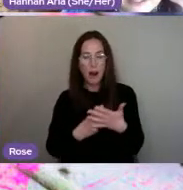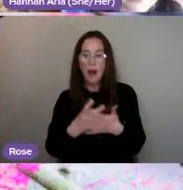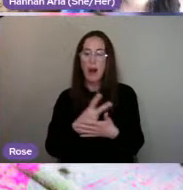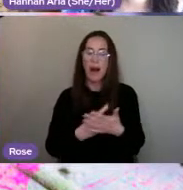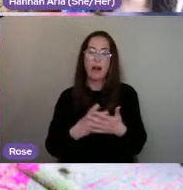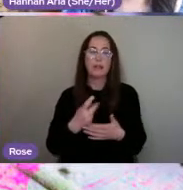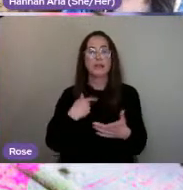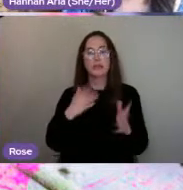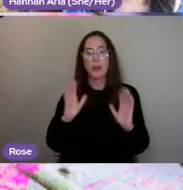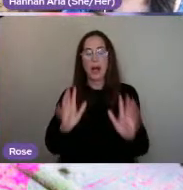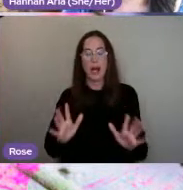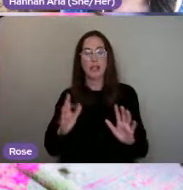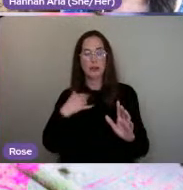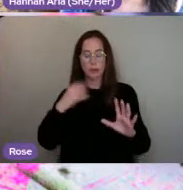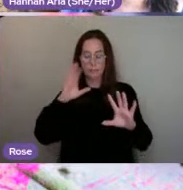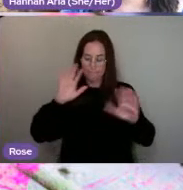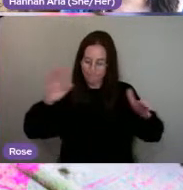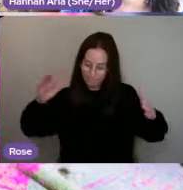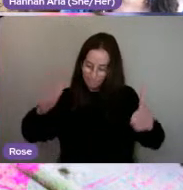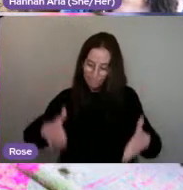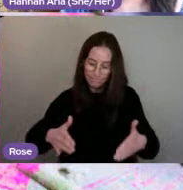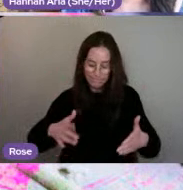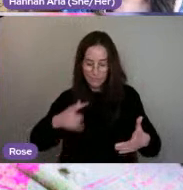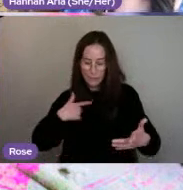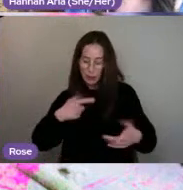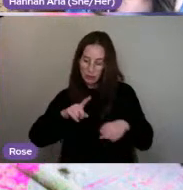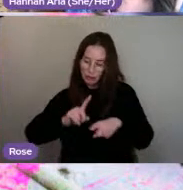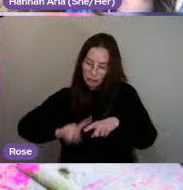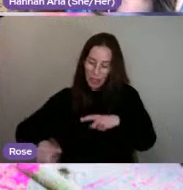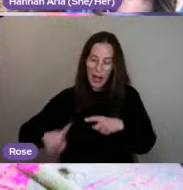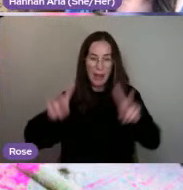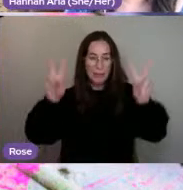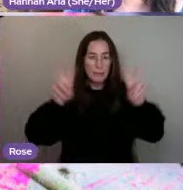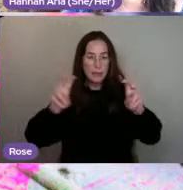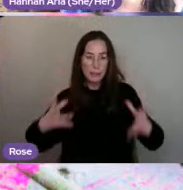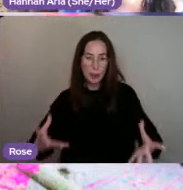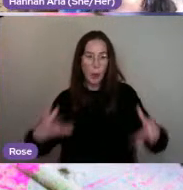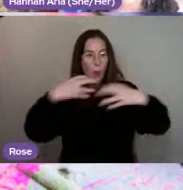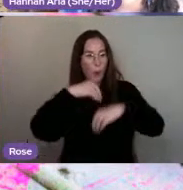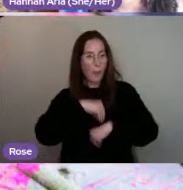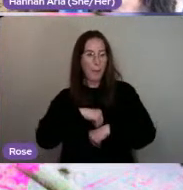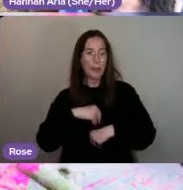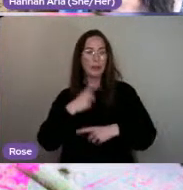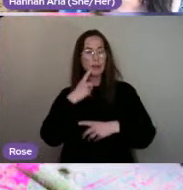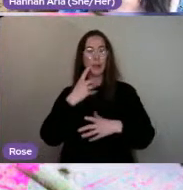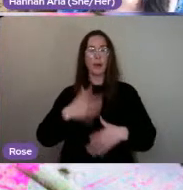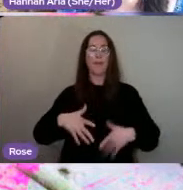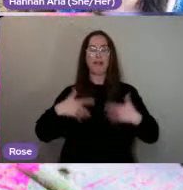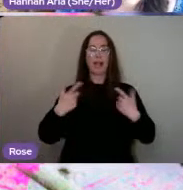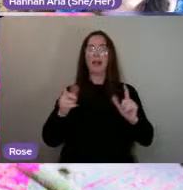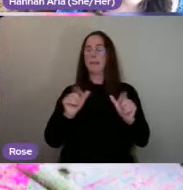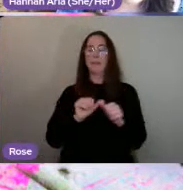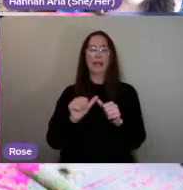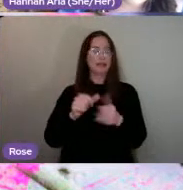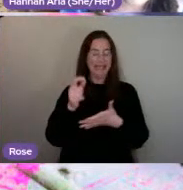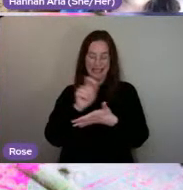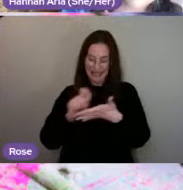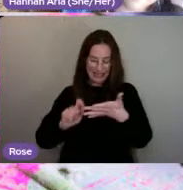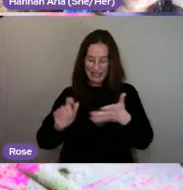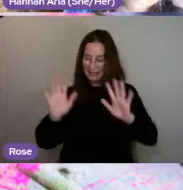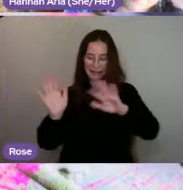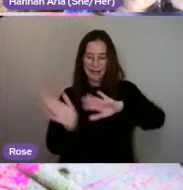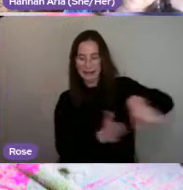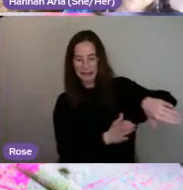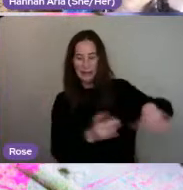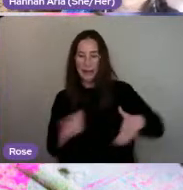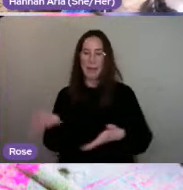embrace the subject was quite tricky. So, she retreated to collage again, which she feels more comfortable with. It's